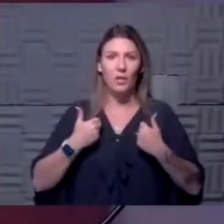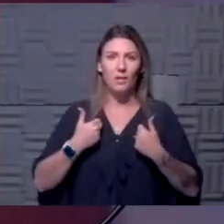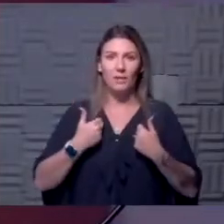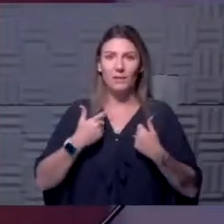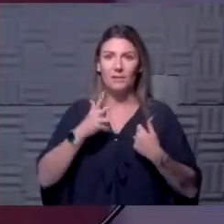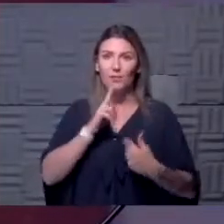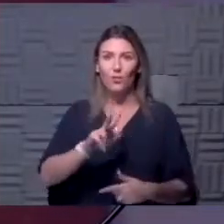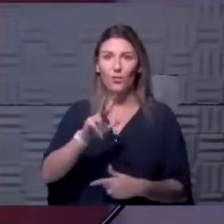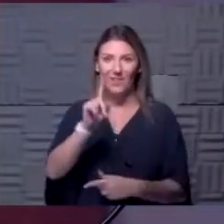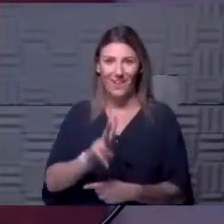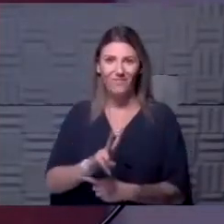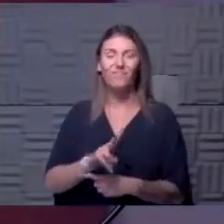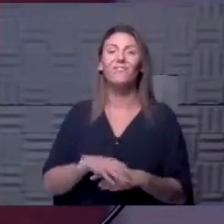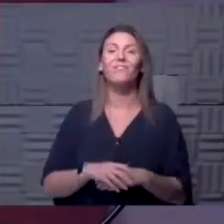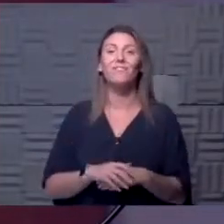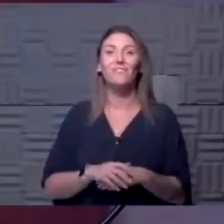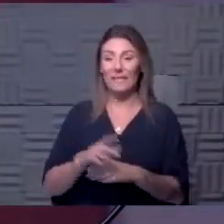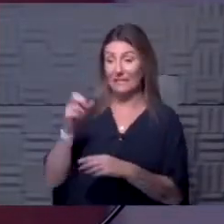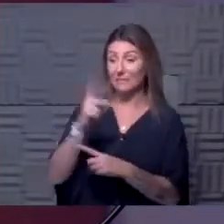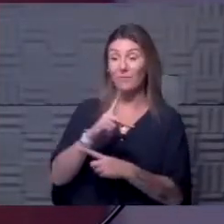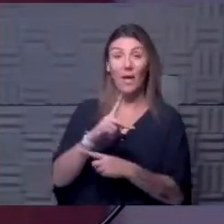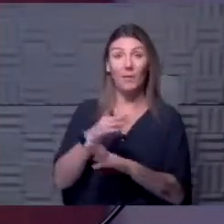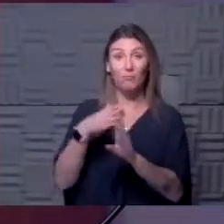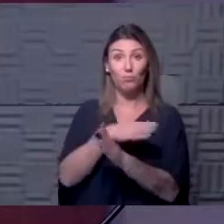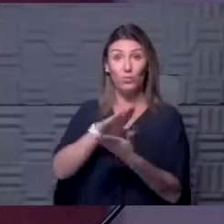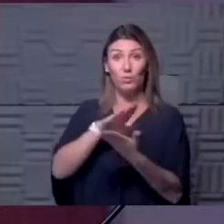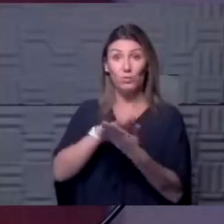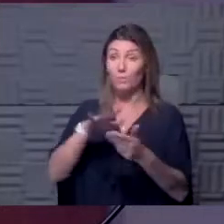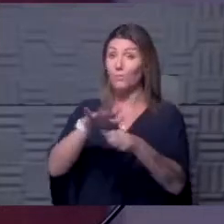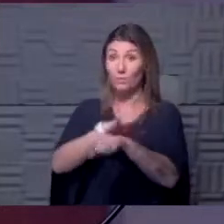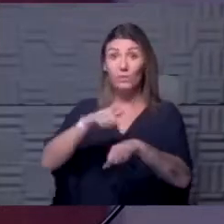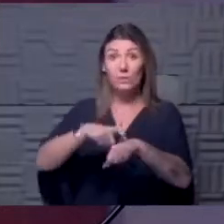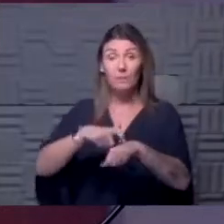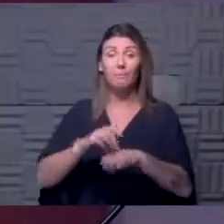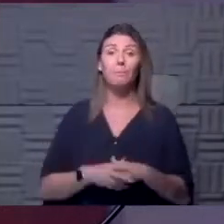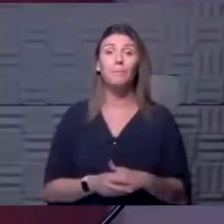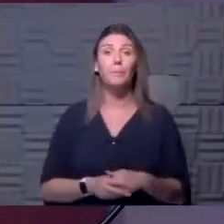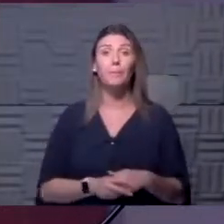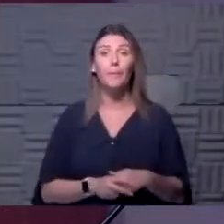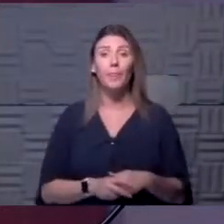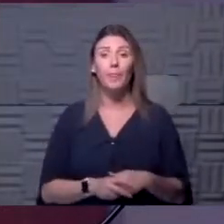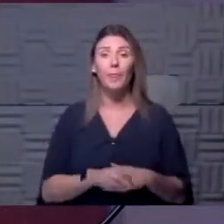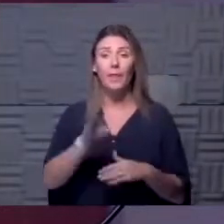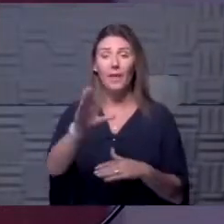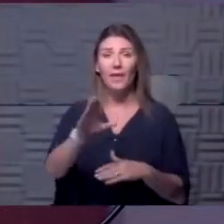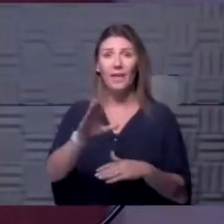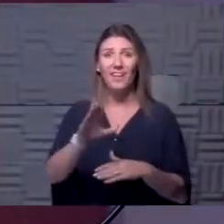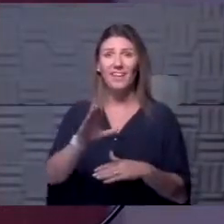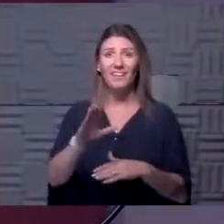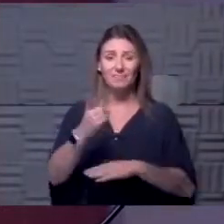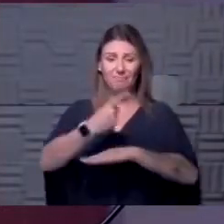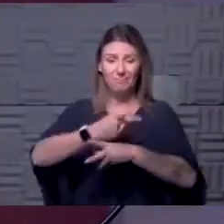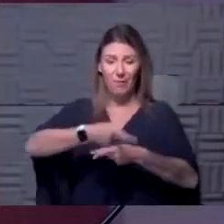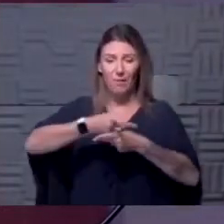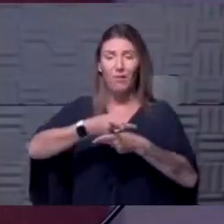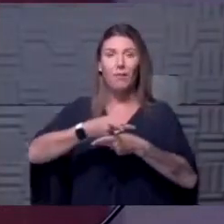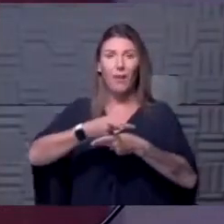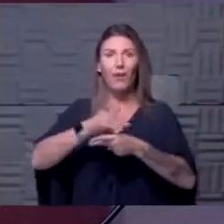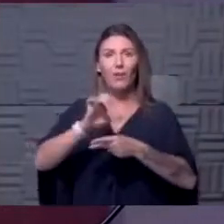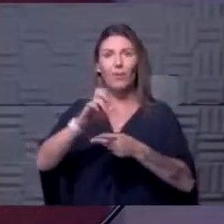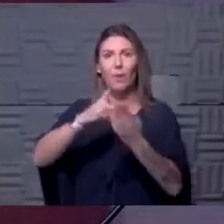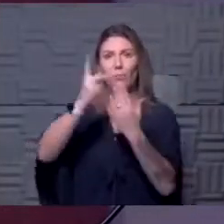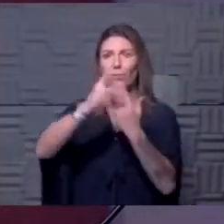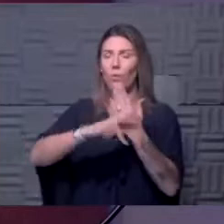three and a half, and he's back in preschool full time. And his daycare preschool program has done an